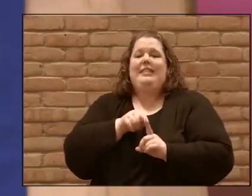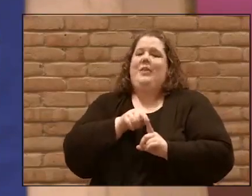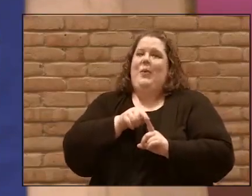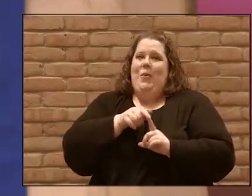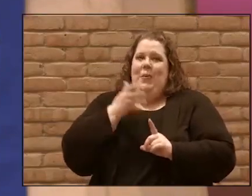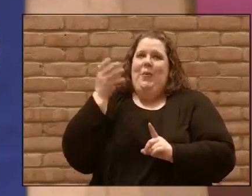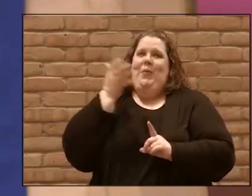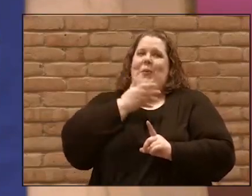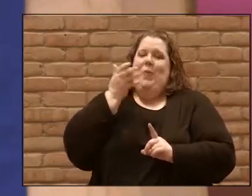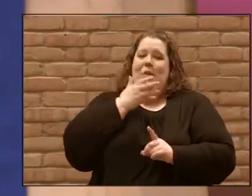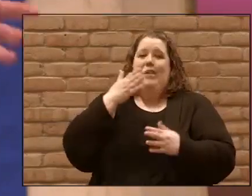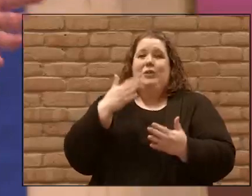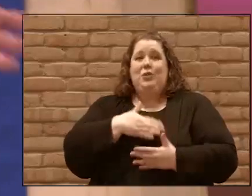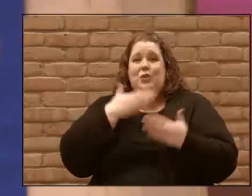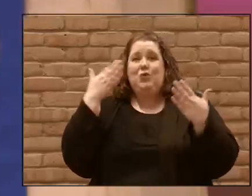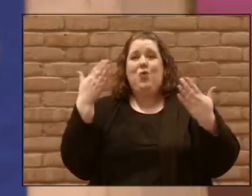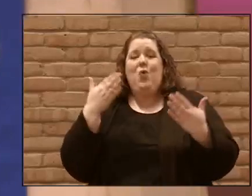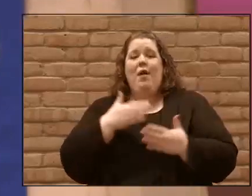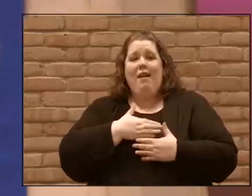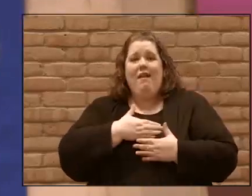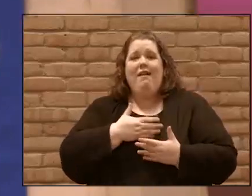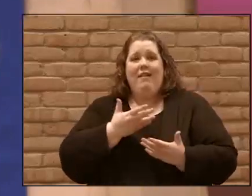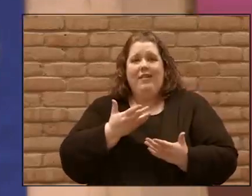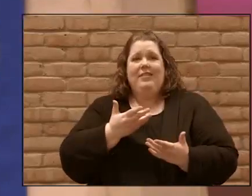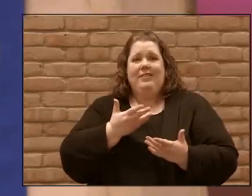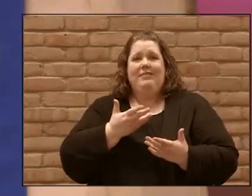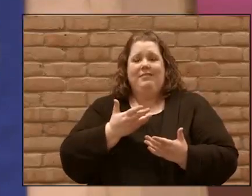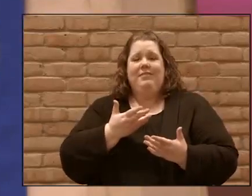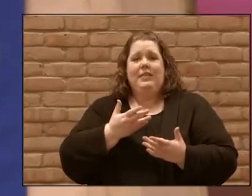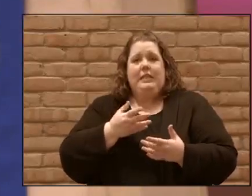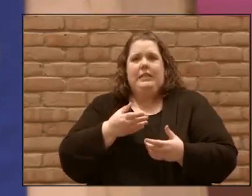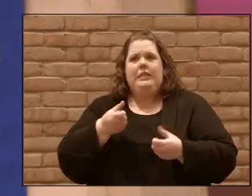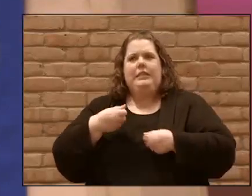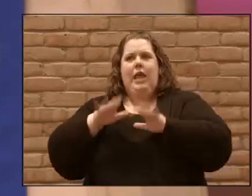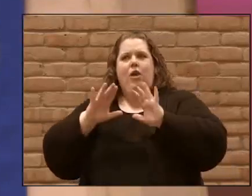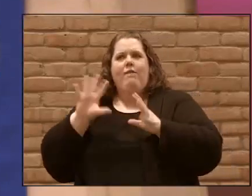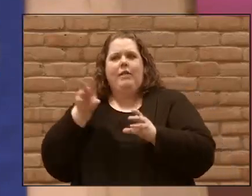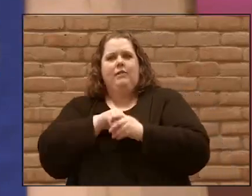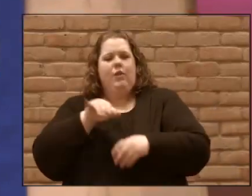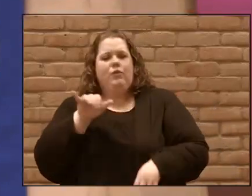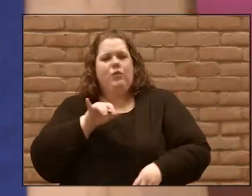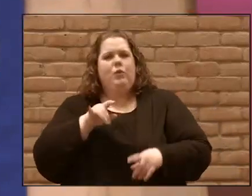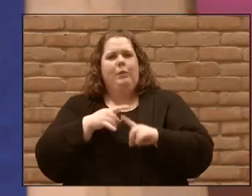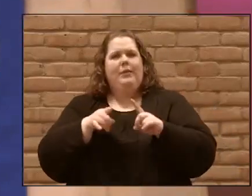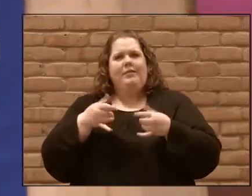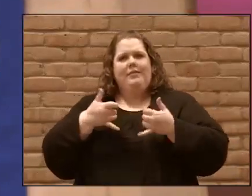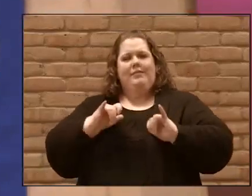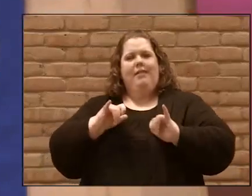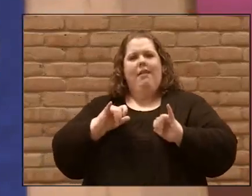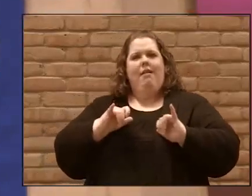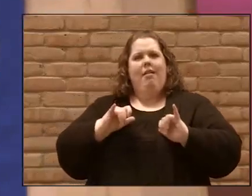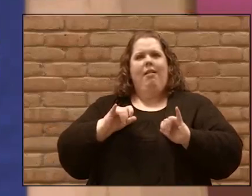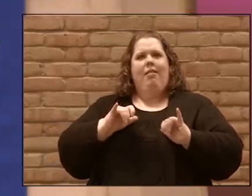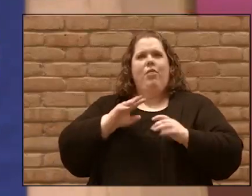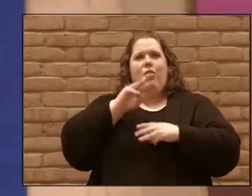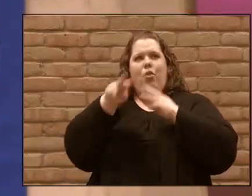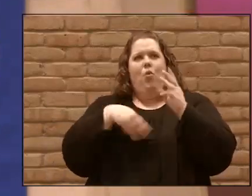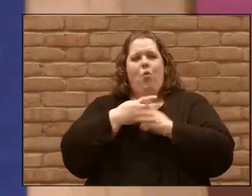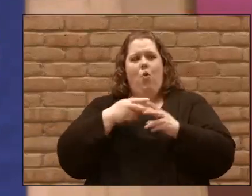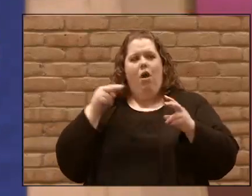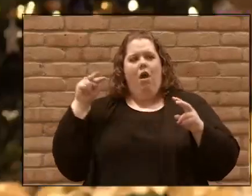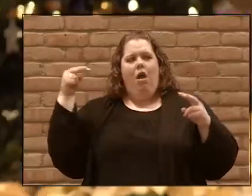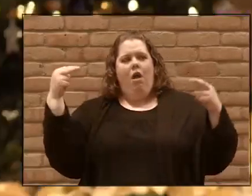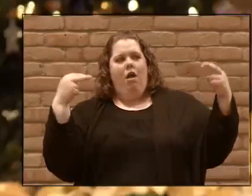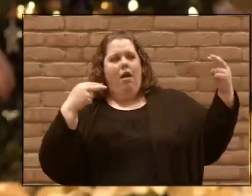incredible joy to us even though there's sacrifice involved but it is attractive to the world around us and they stop saying